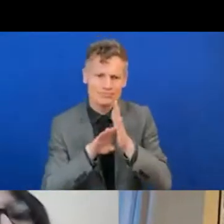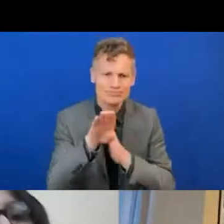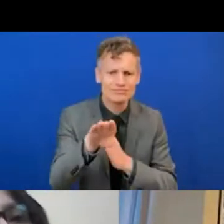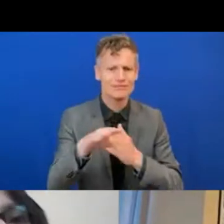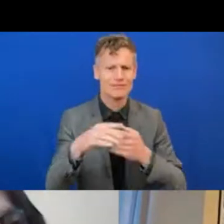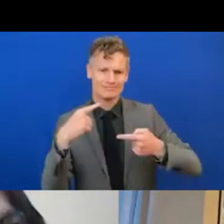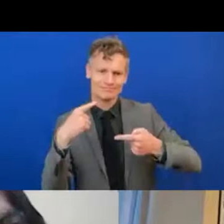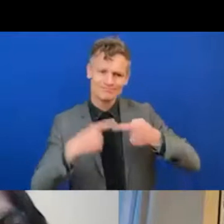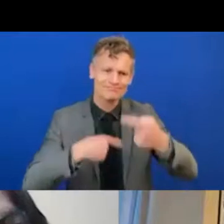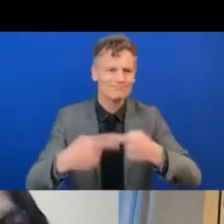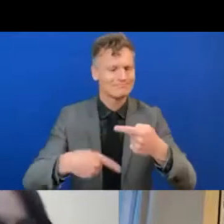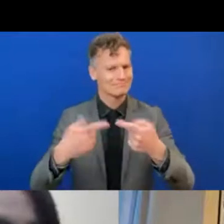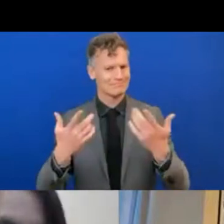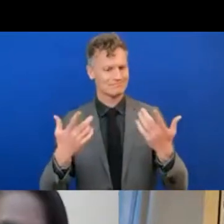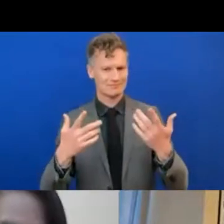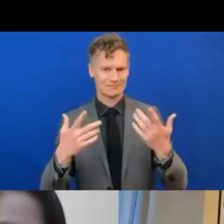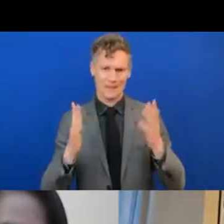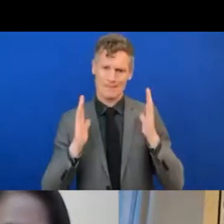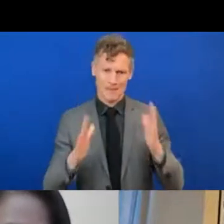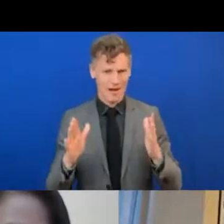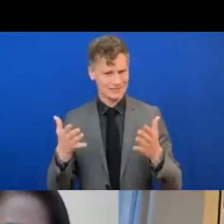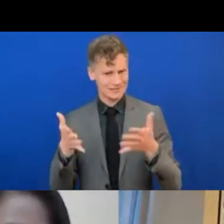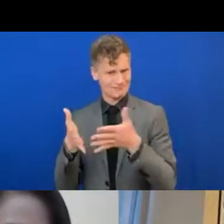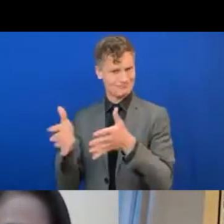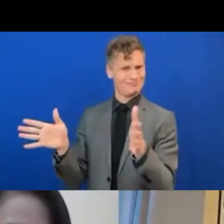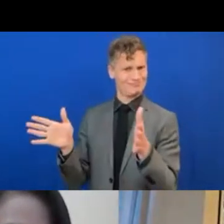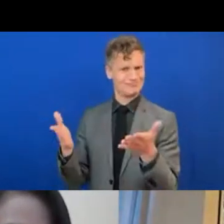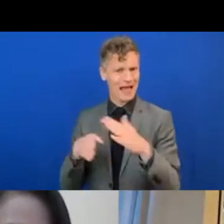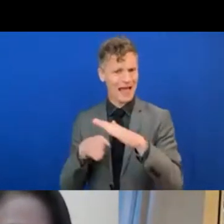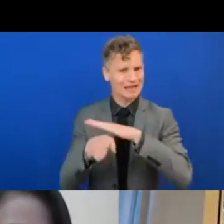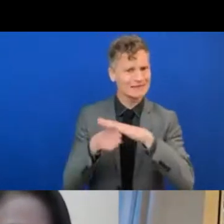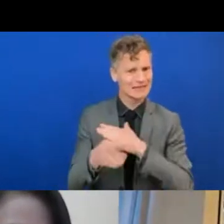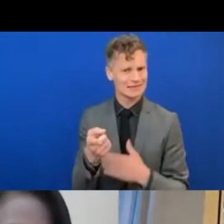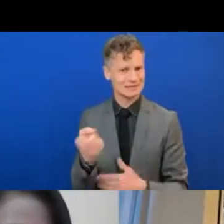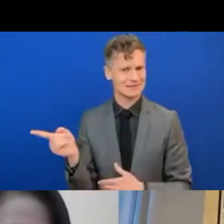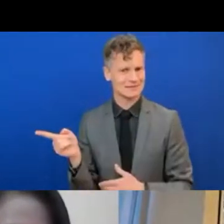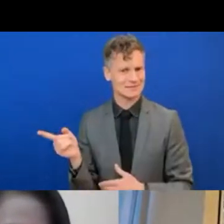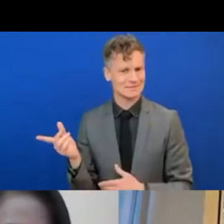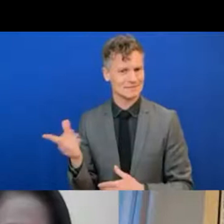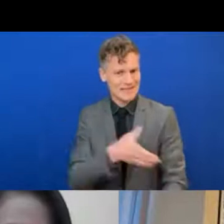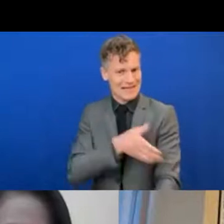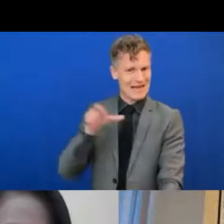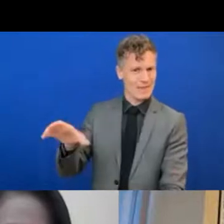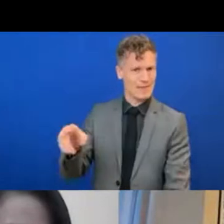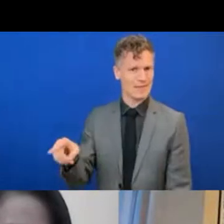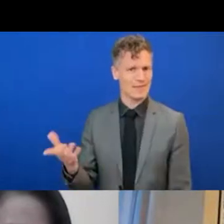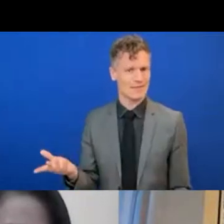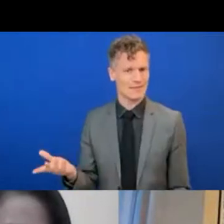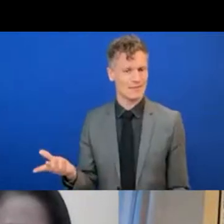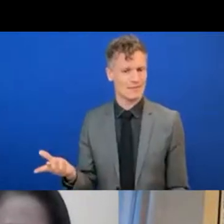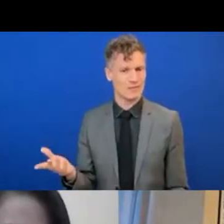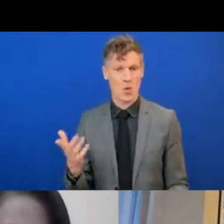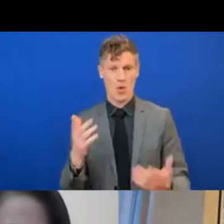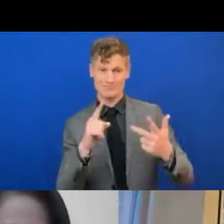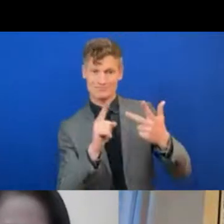And I guess a final point I would leave us all with is, in general, whatever you